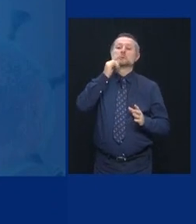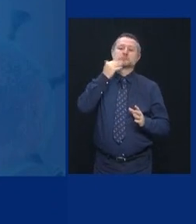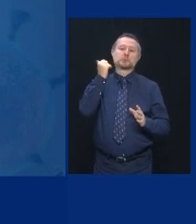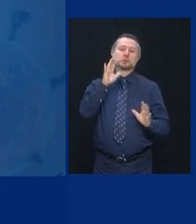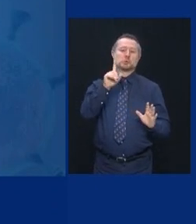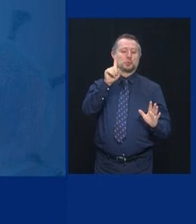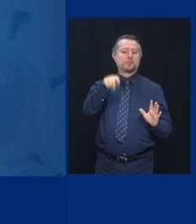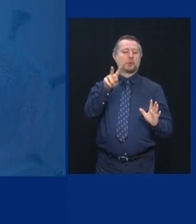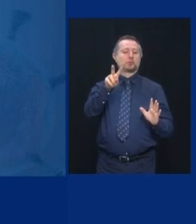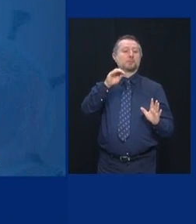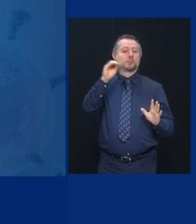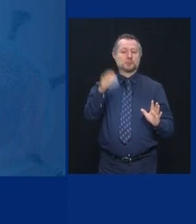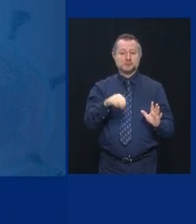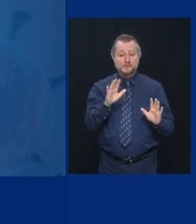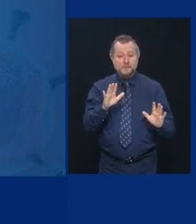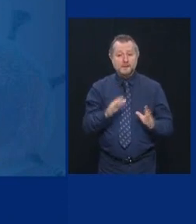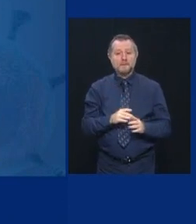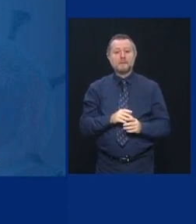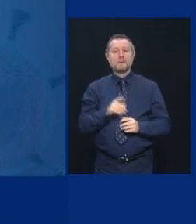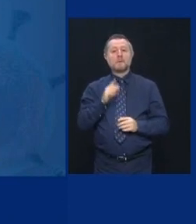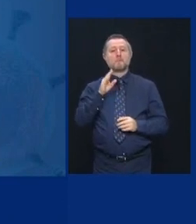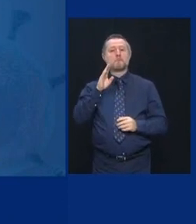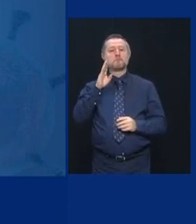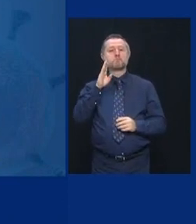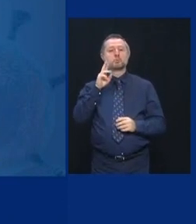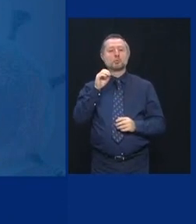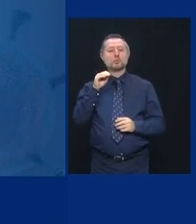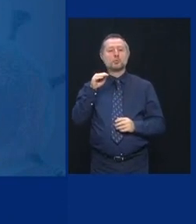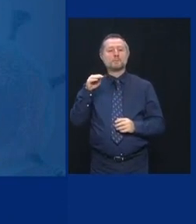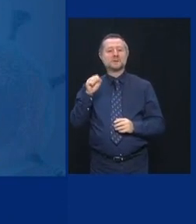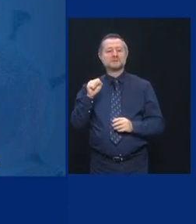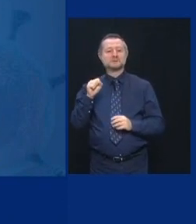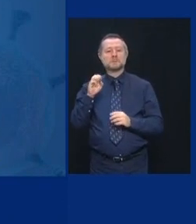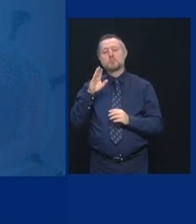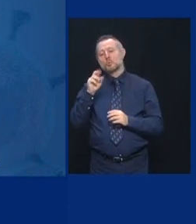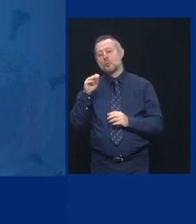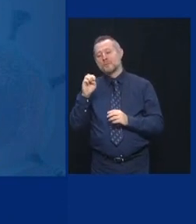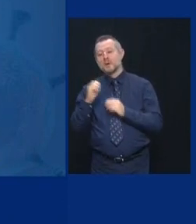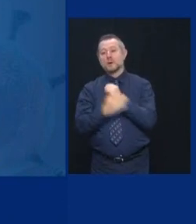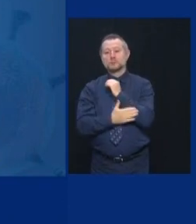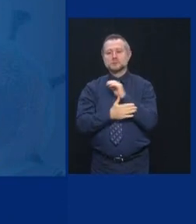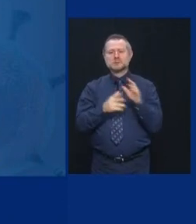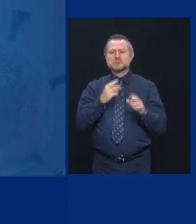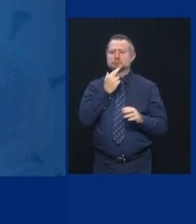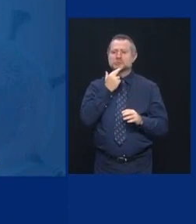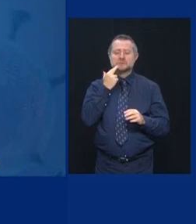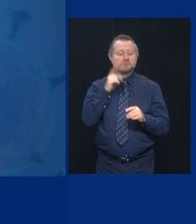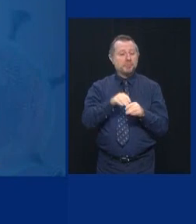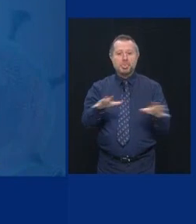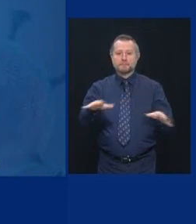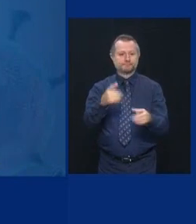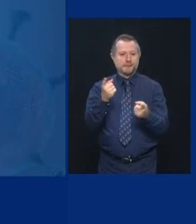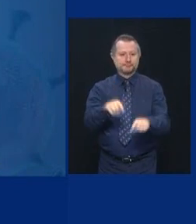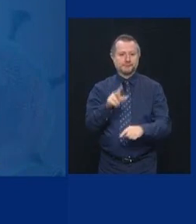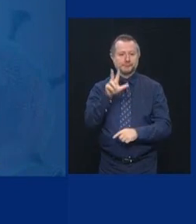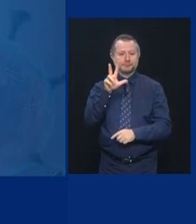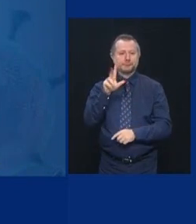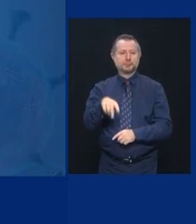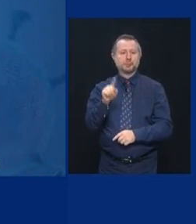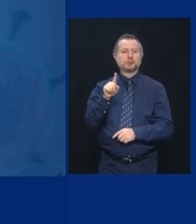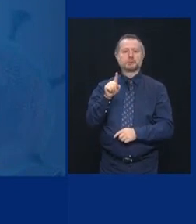percent. Broome has a hot spot. It came out of a pub restaurant. But Broome has a hot spot.